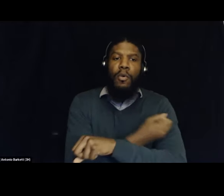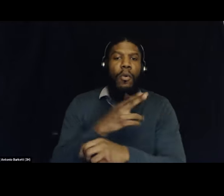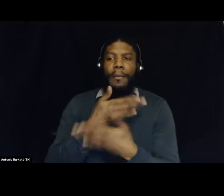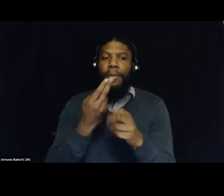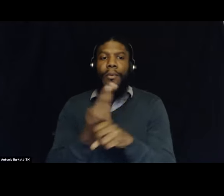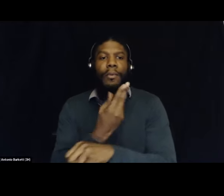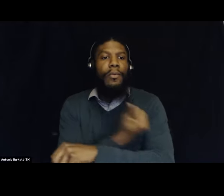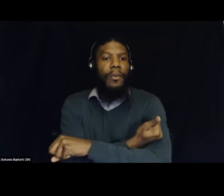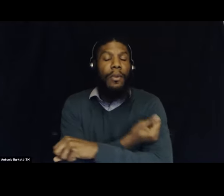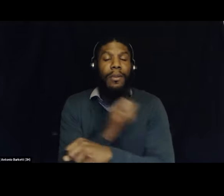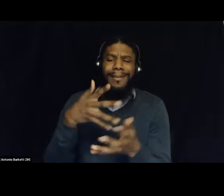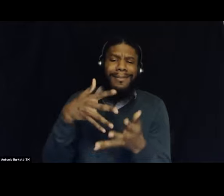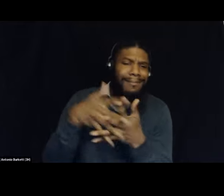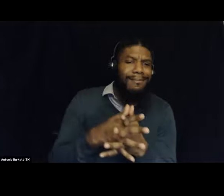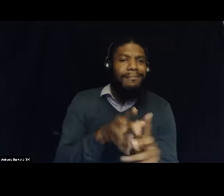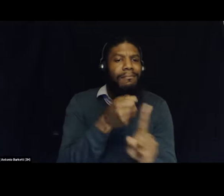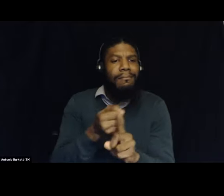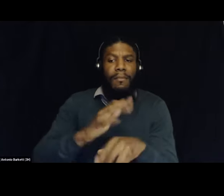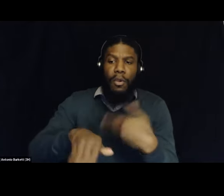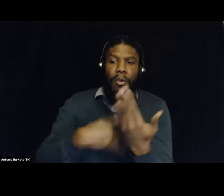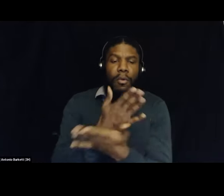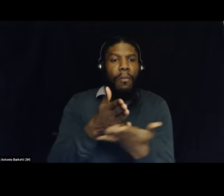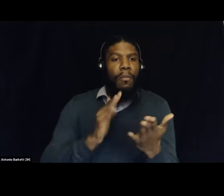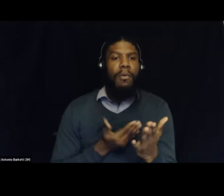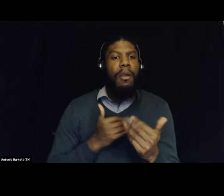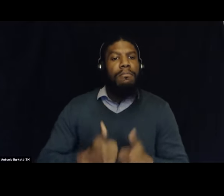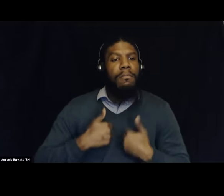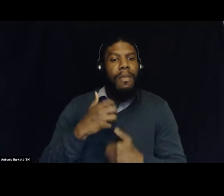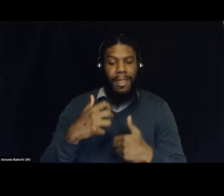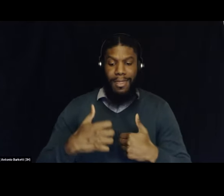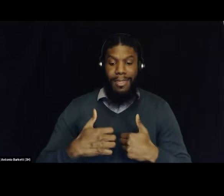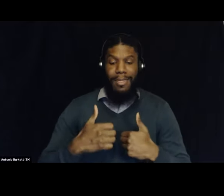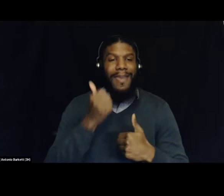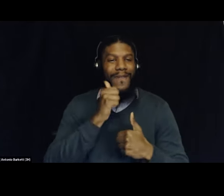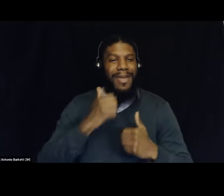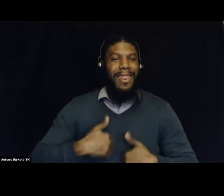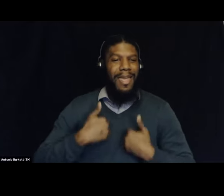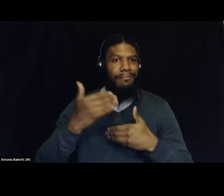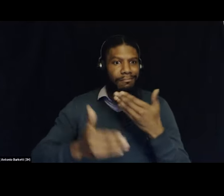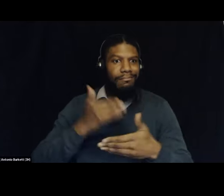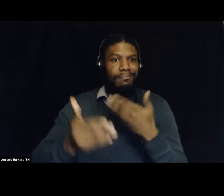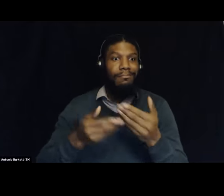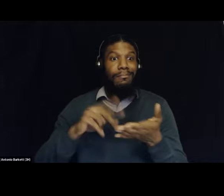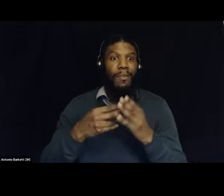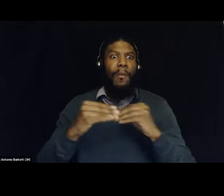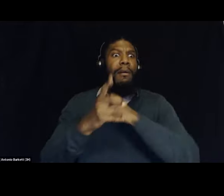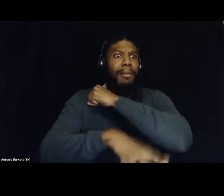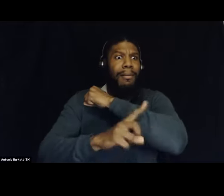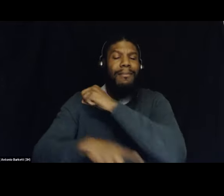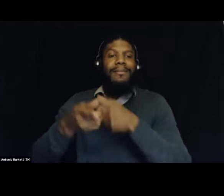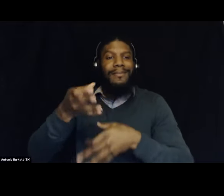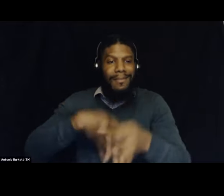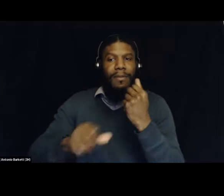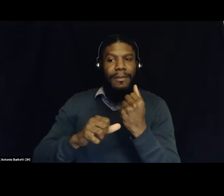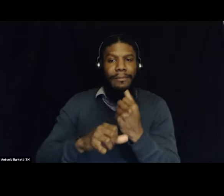almost every aspect of daily life, building out punishment instead of assistance. Punitive attitudes driven by racism